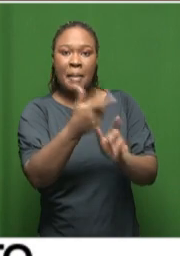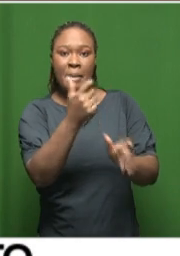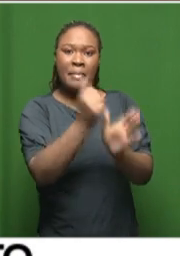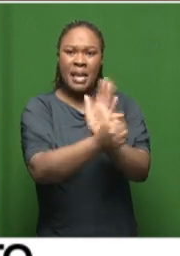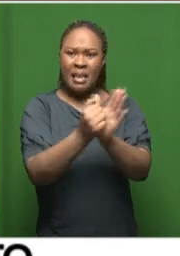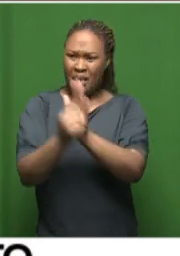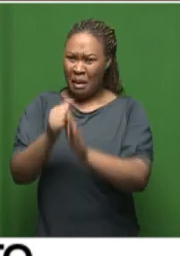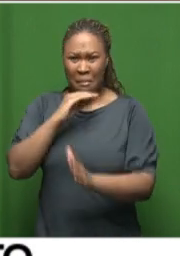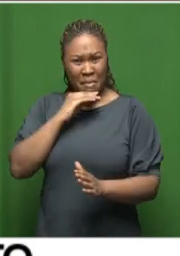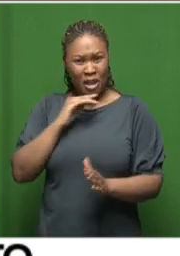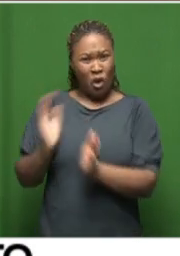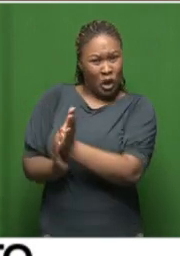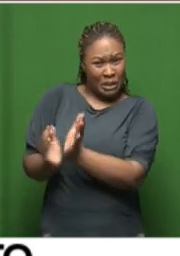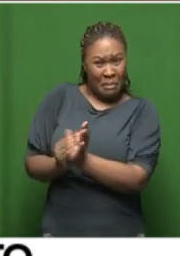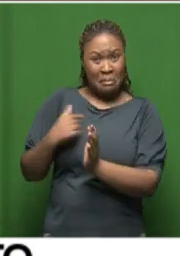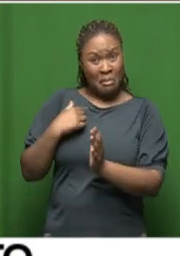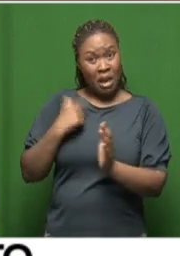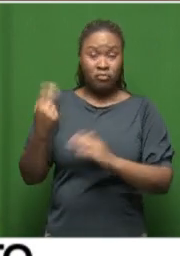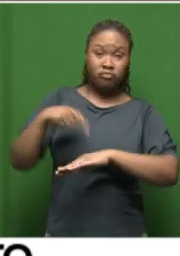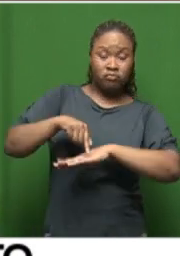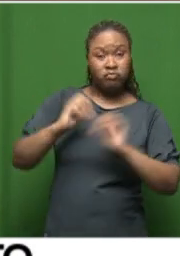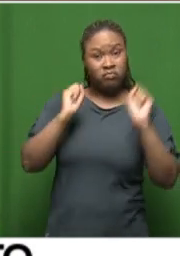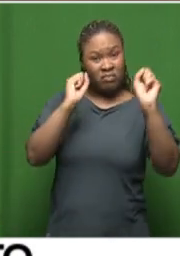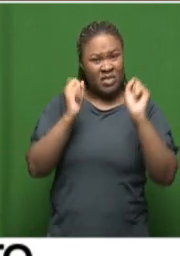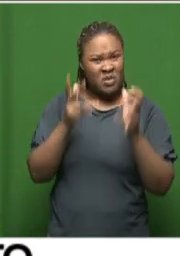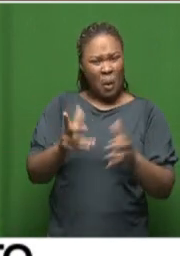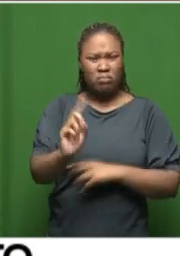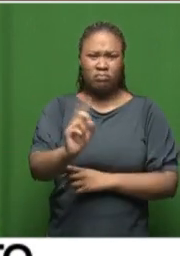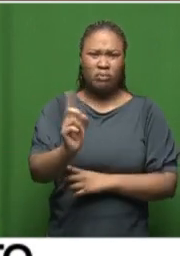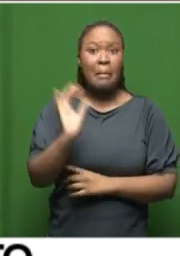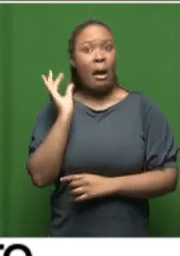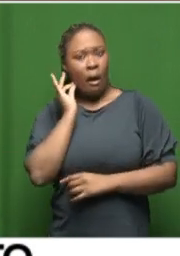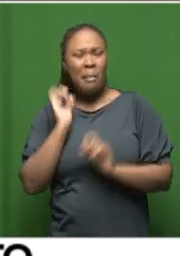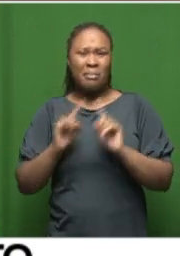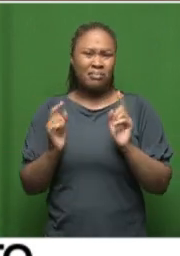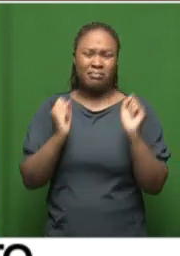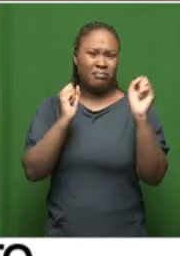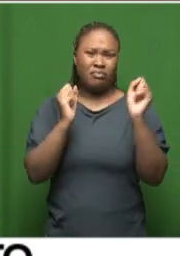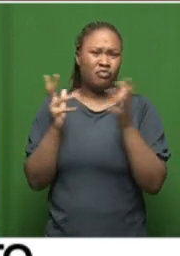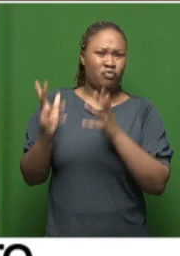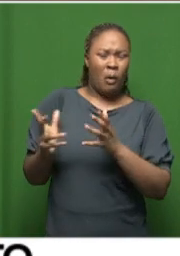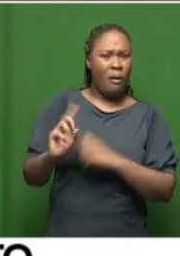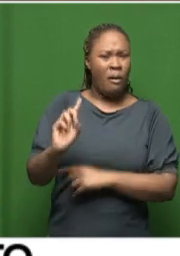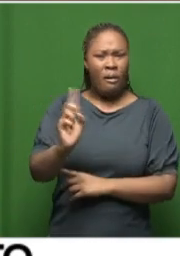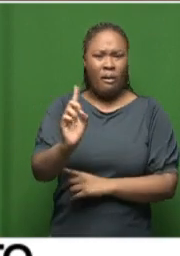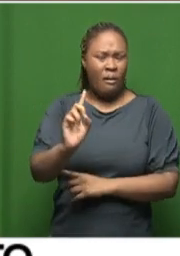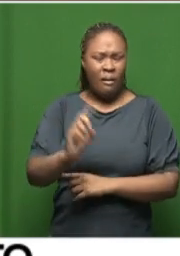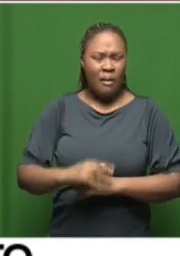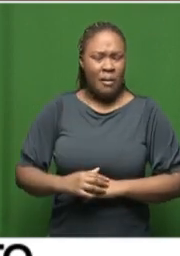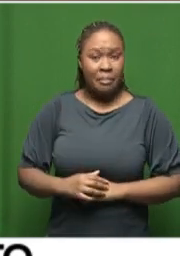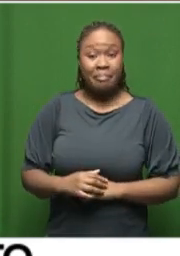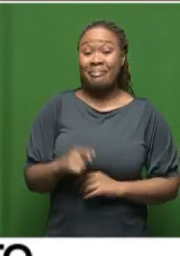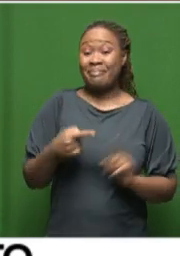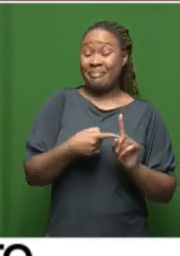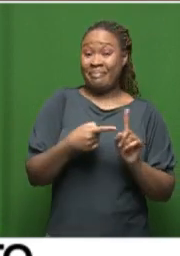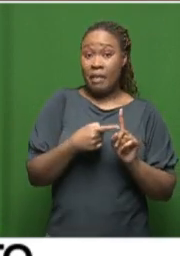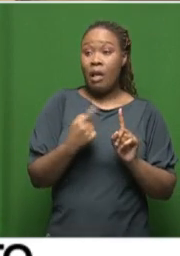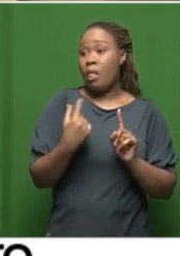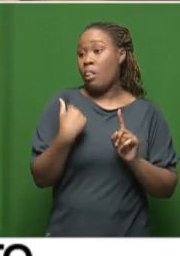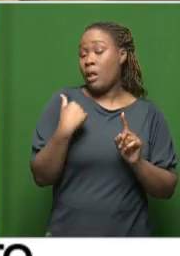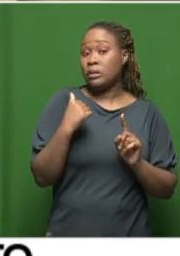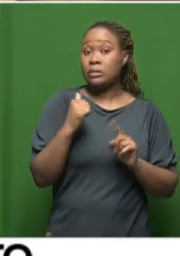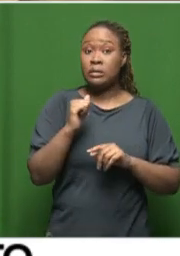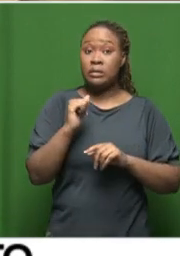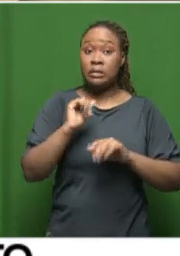facts. Shibambu was speaking during the joint SONA debate at the City Hall in Cape Town last night. Shibambu also